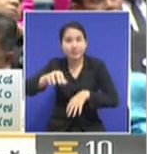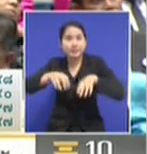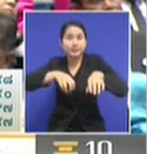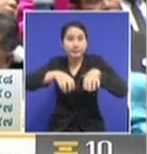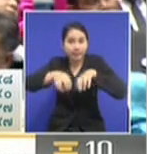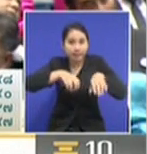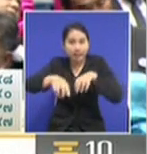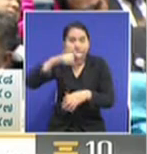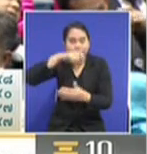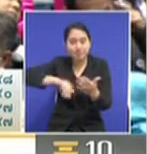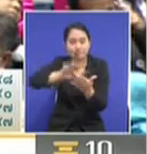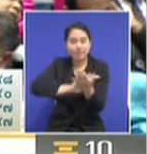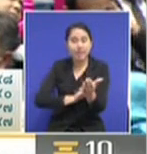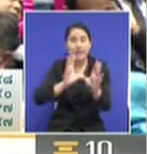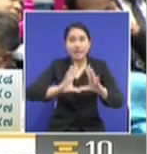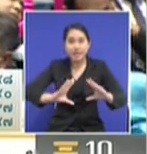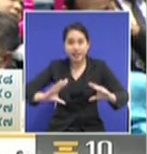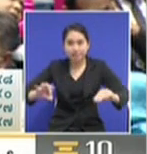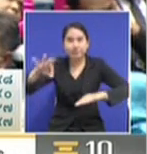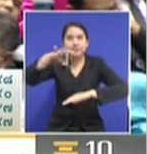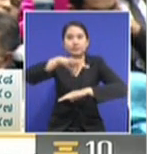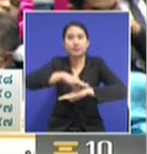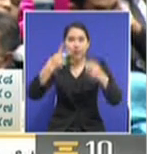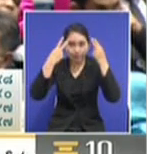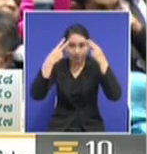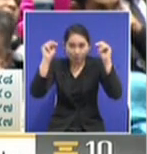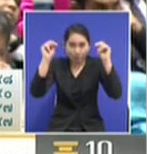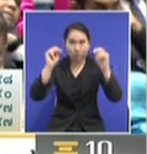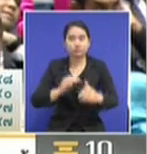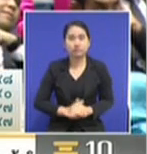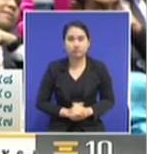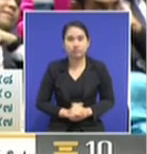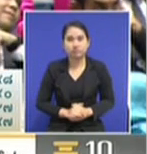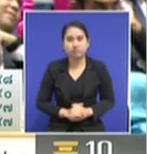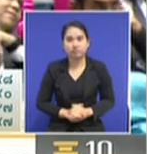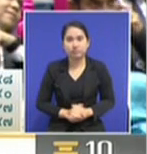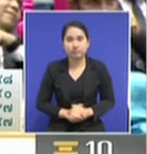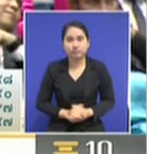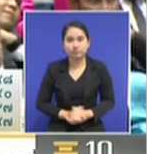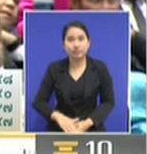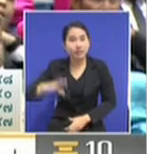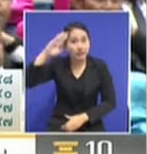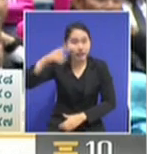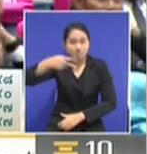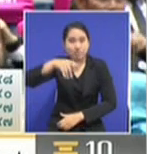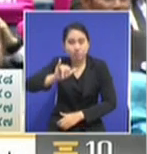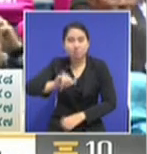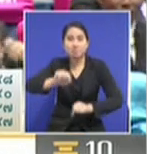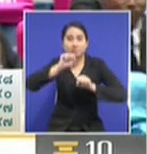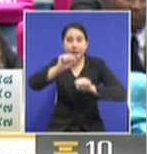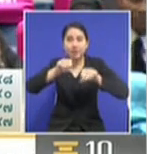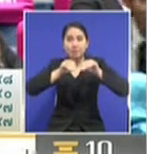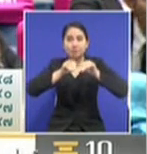after years of political conflicts. Yes. They also commented him for